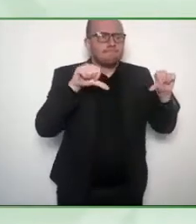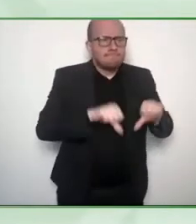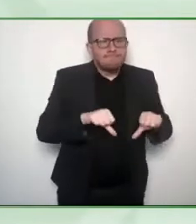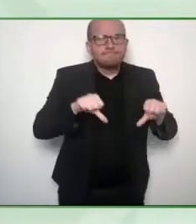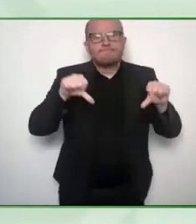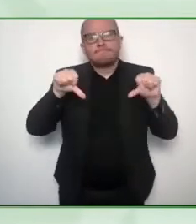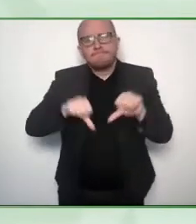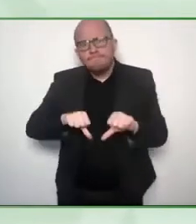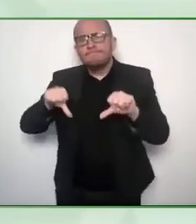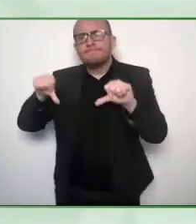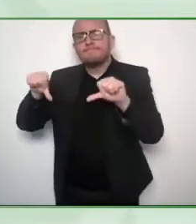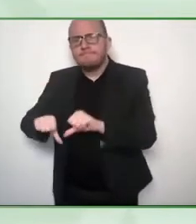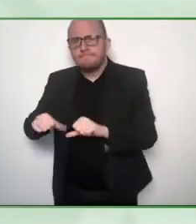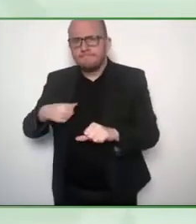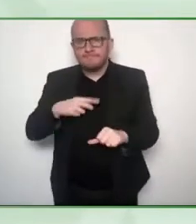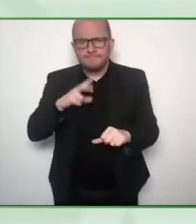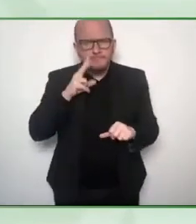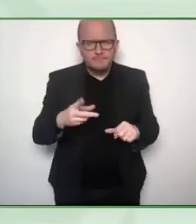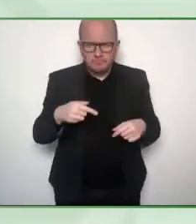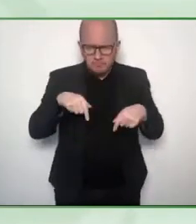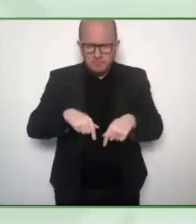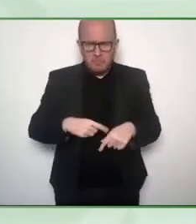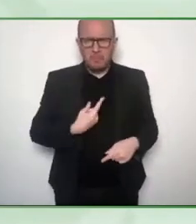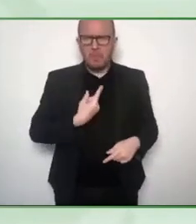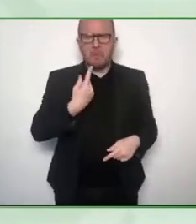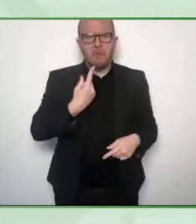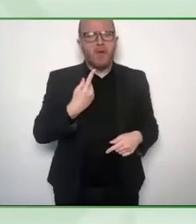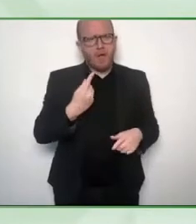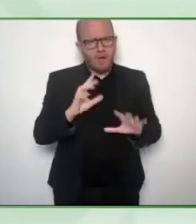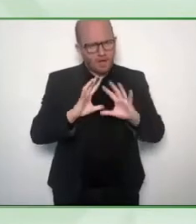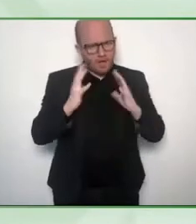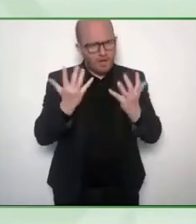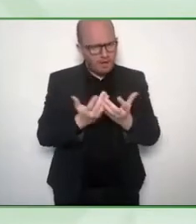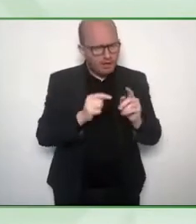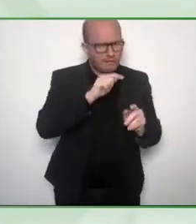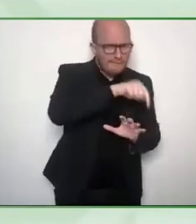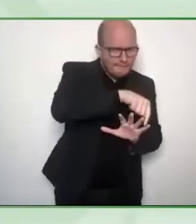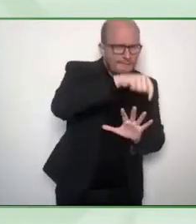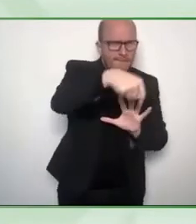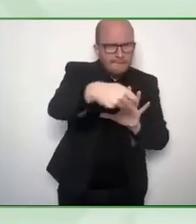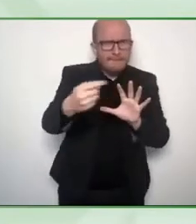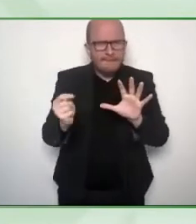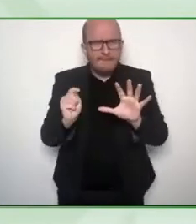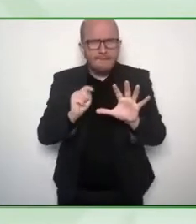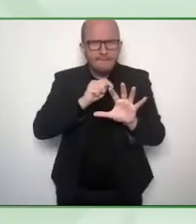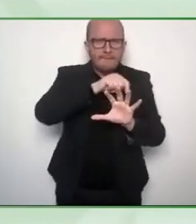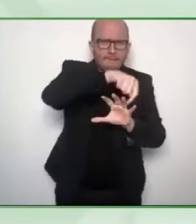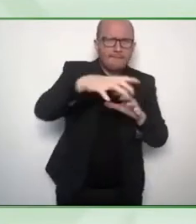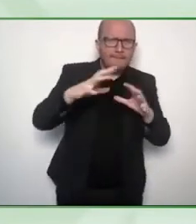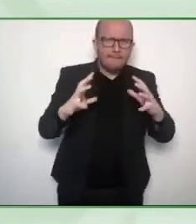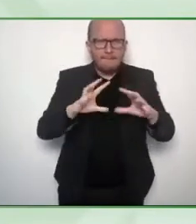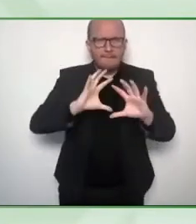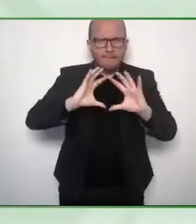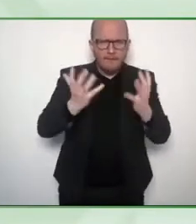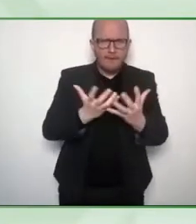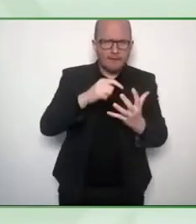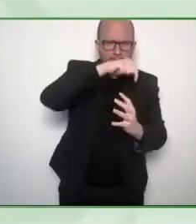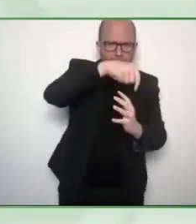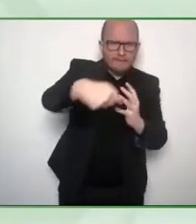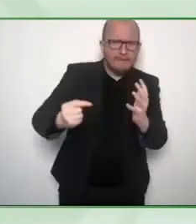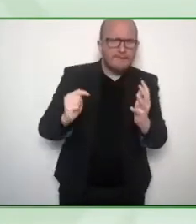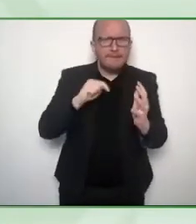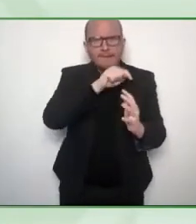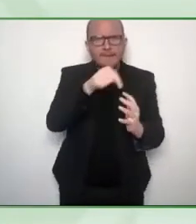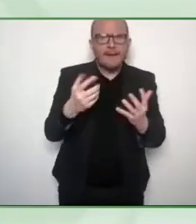were single disability focused. So they did not work for a family like ours, which had two different types of disabilities.